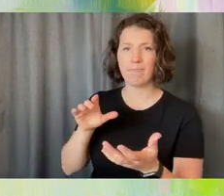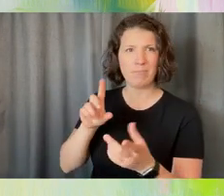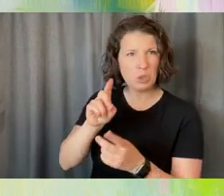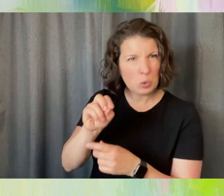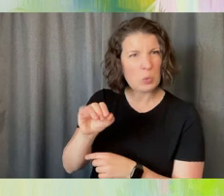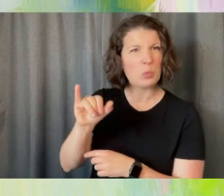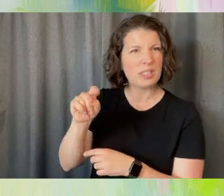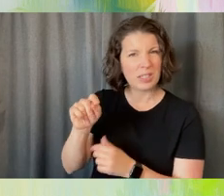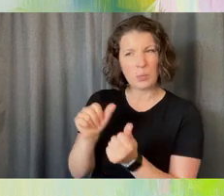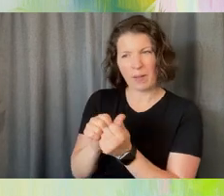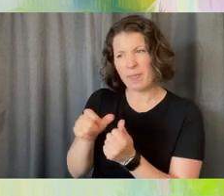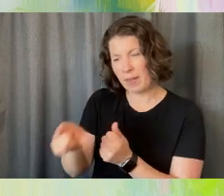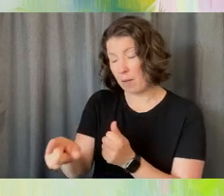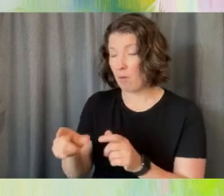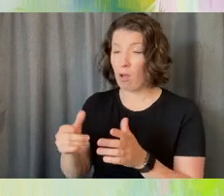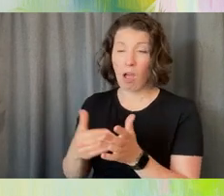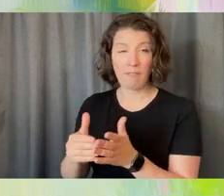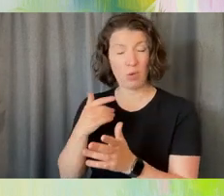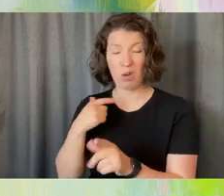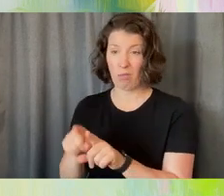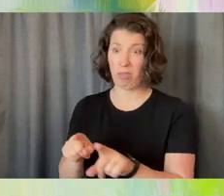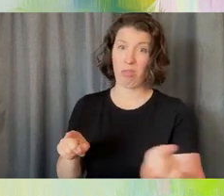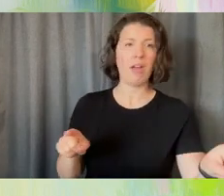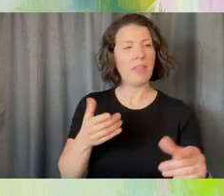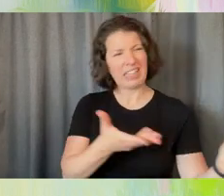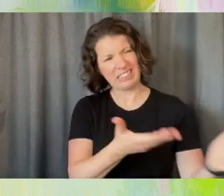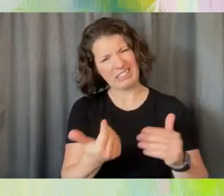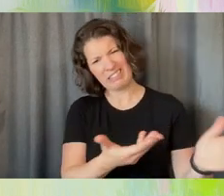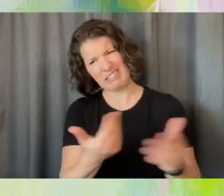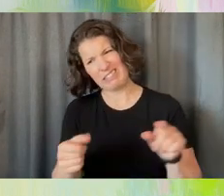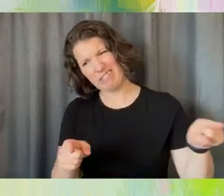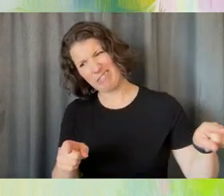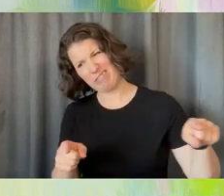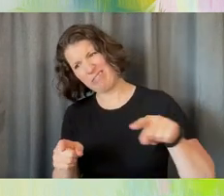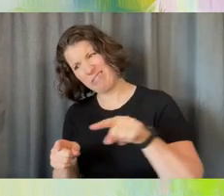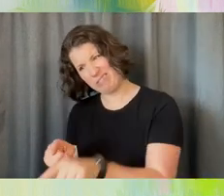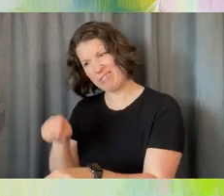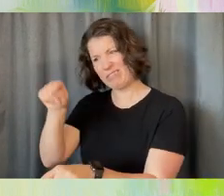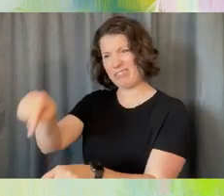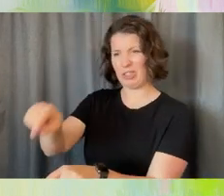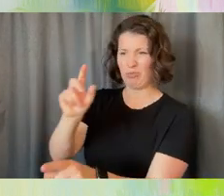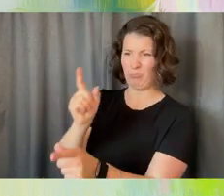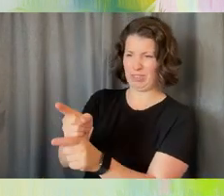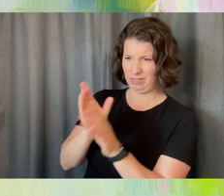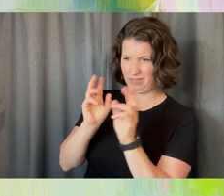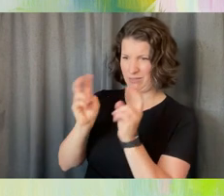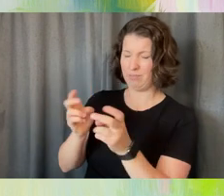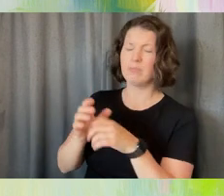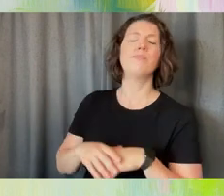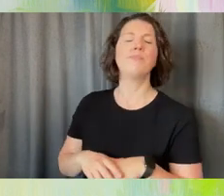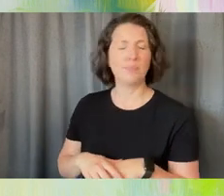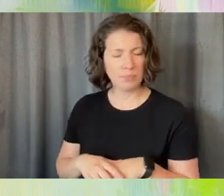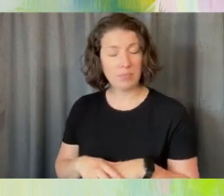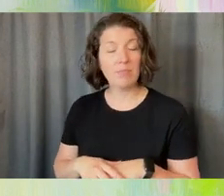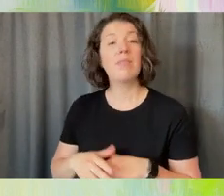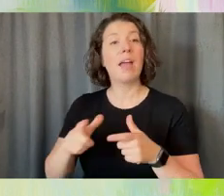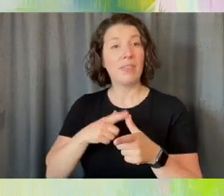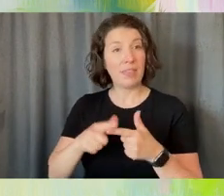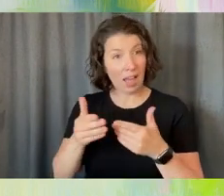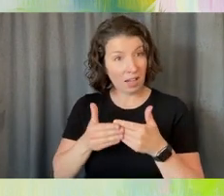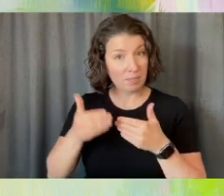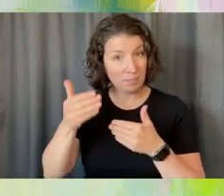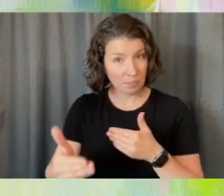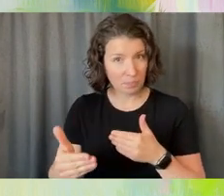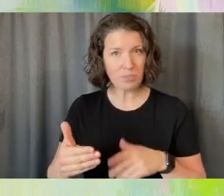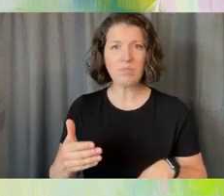on the wrong track and they get us to the right track. And so they're really helping us in the co-design stage. From there, we go into that